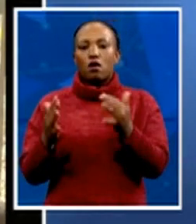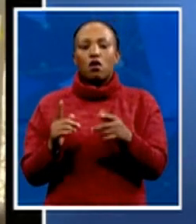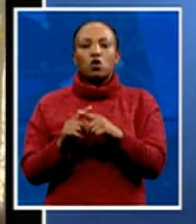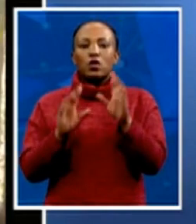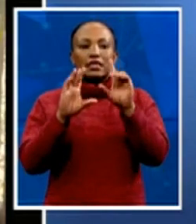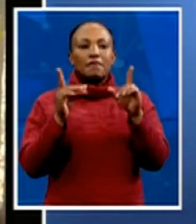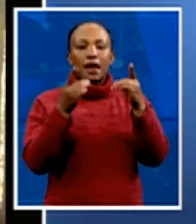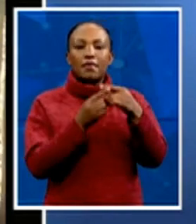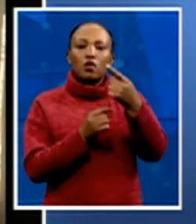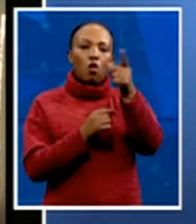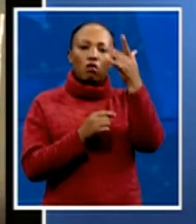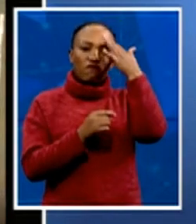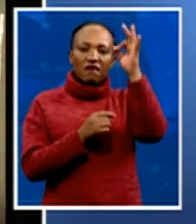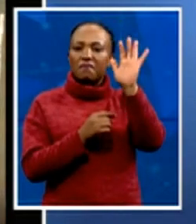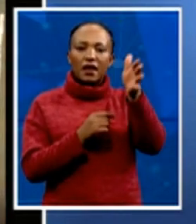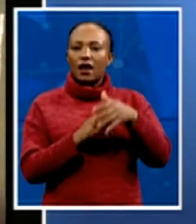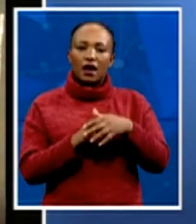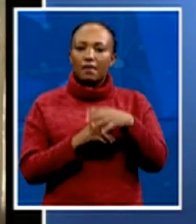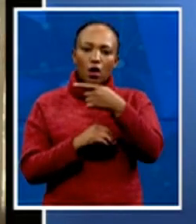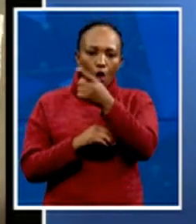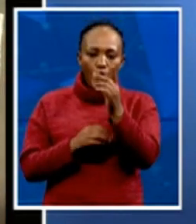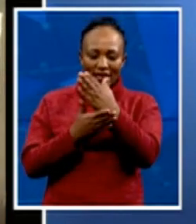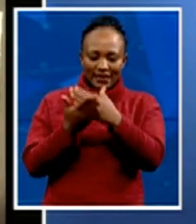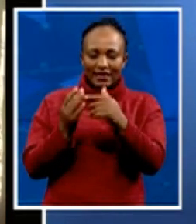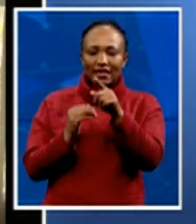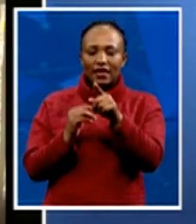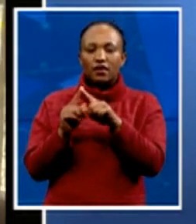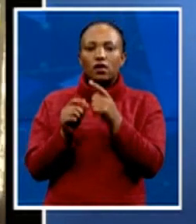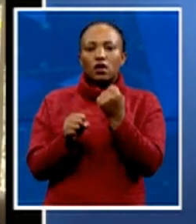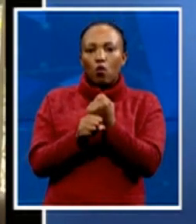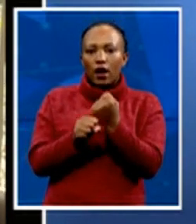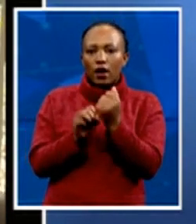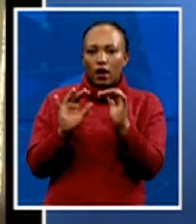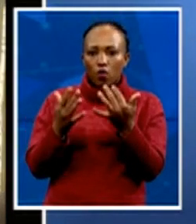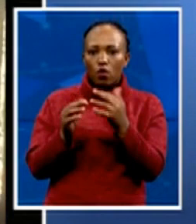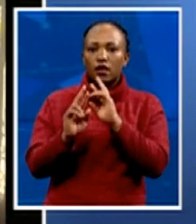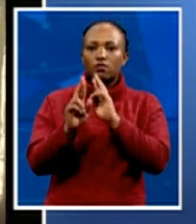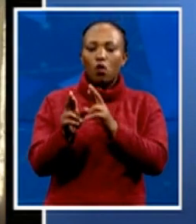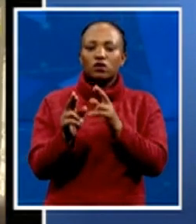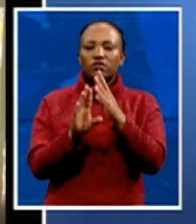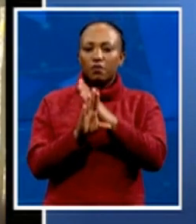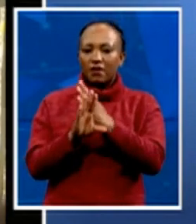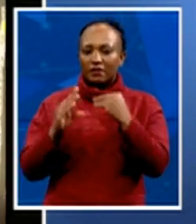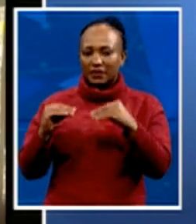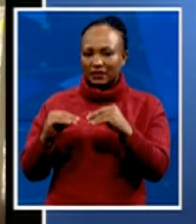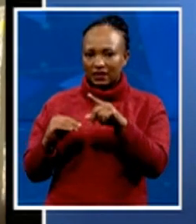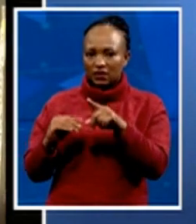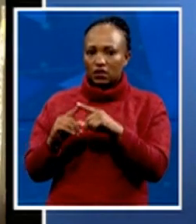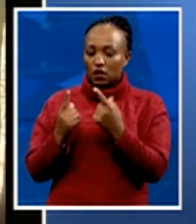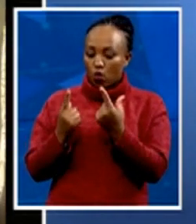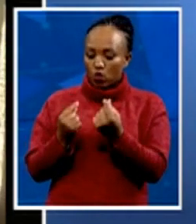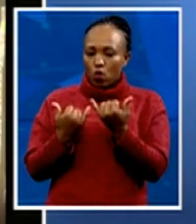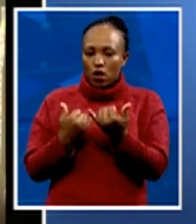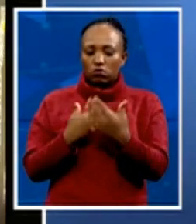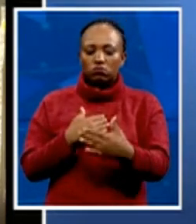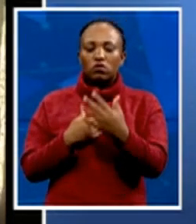in society. What becomes the job or the response of the private sector? One of the things that we are going to be doing in this youth month is actually going to